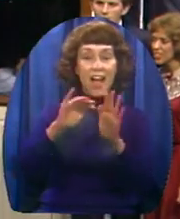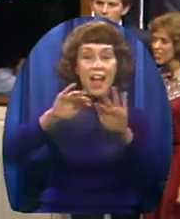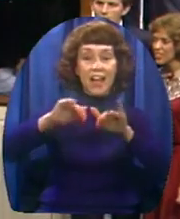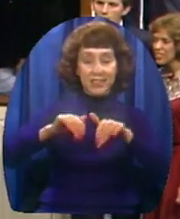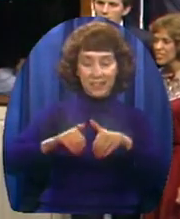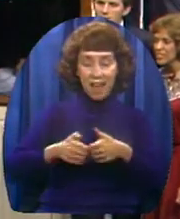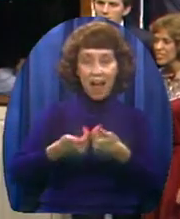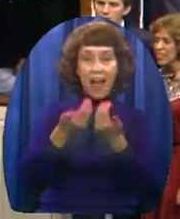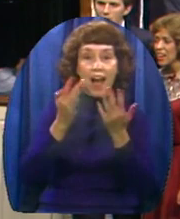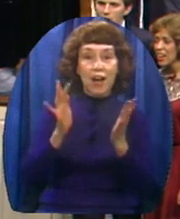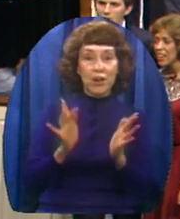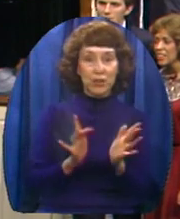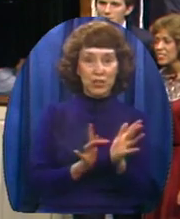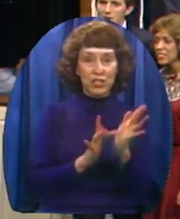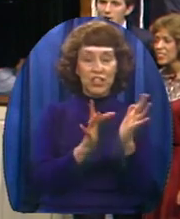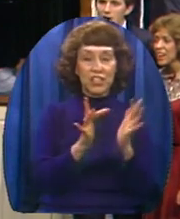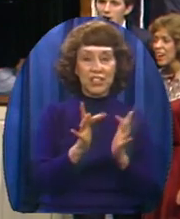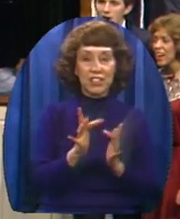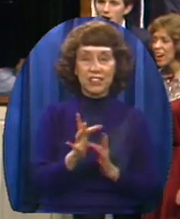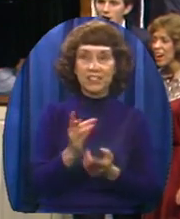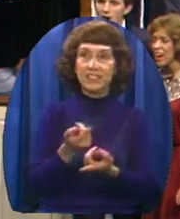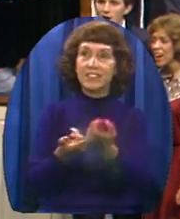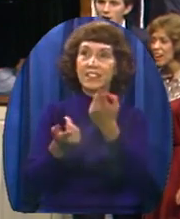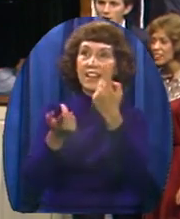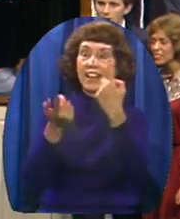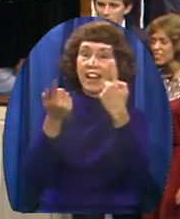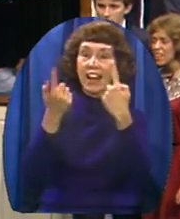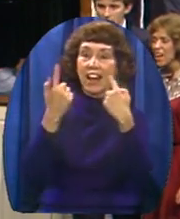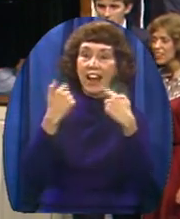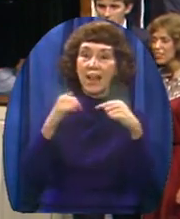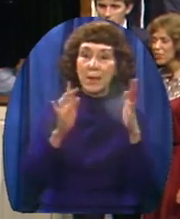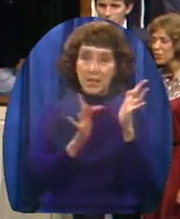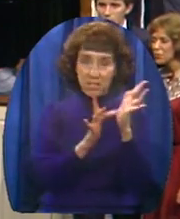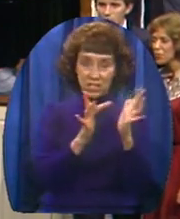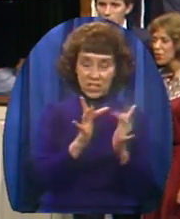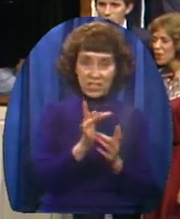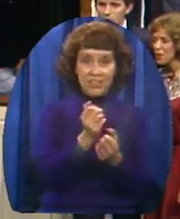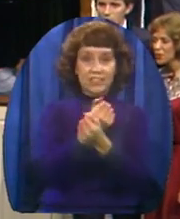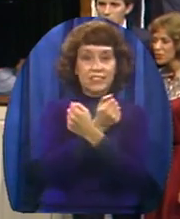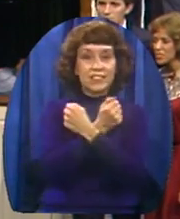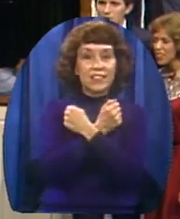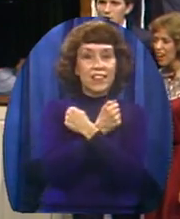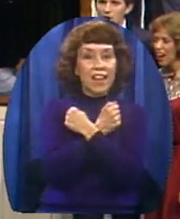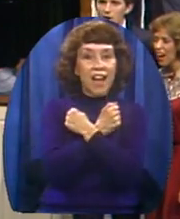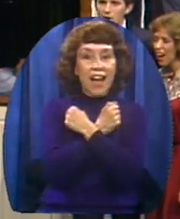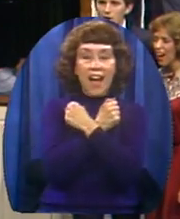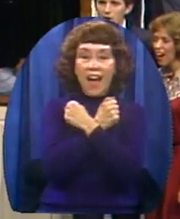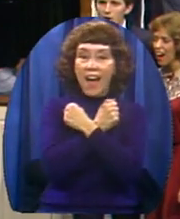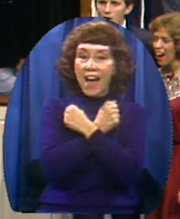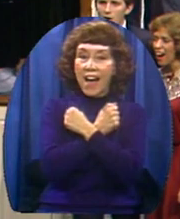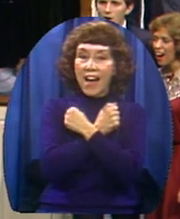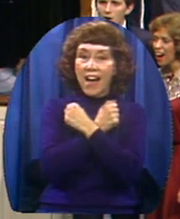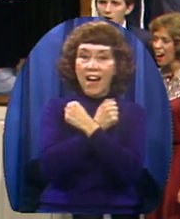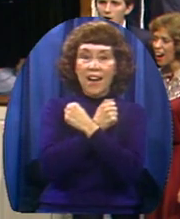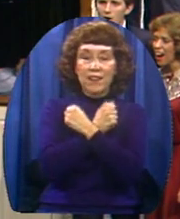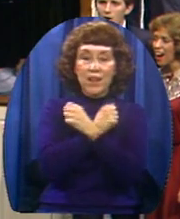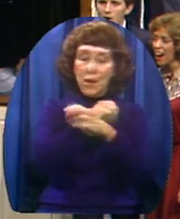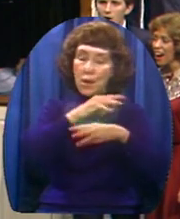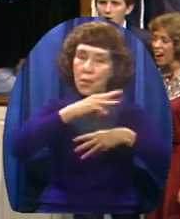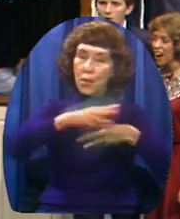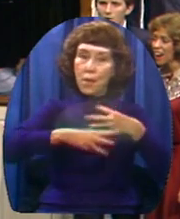Jesus, now at the world's heart